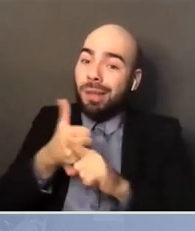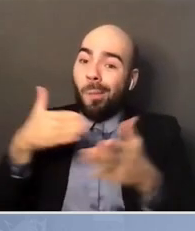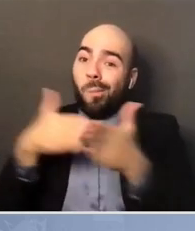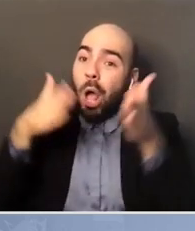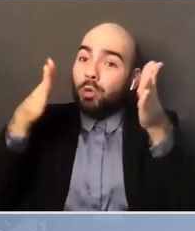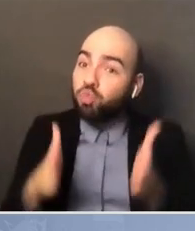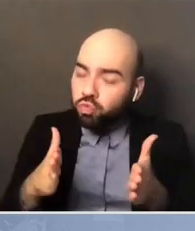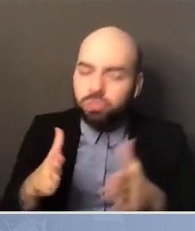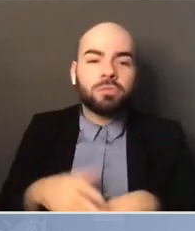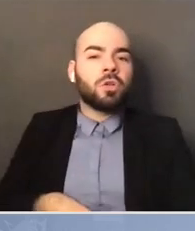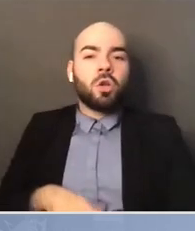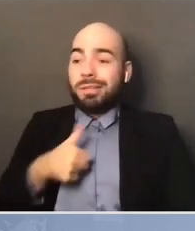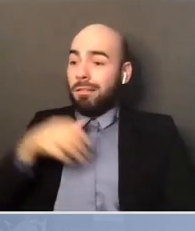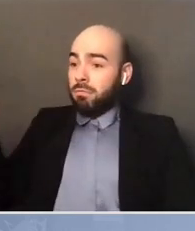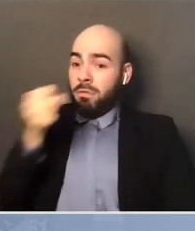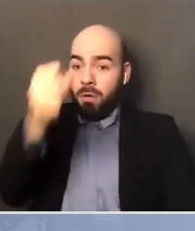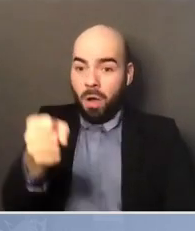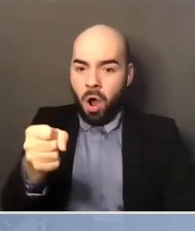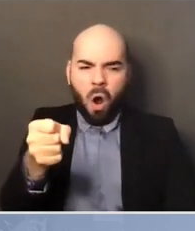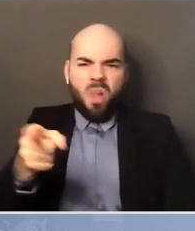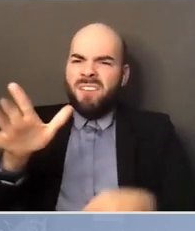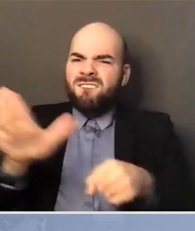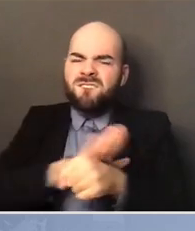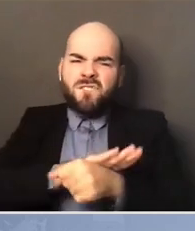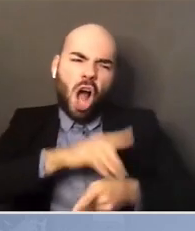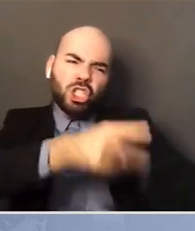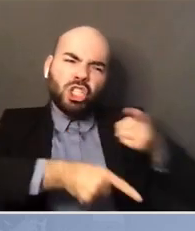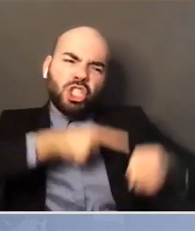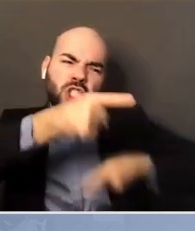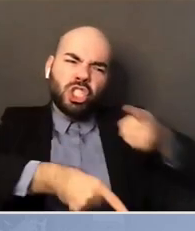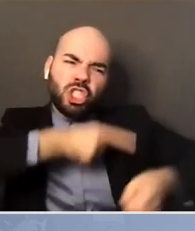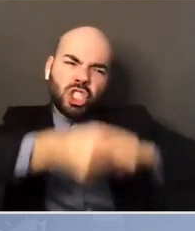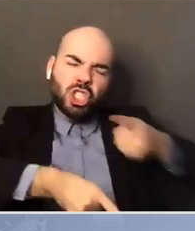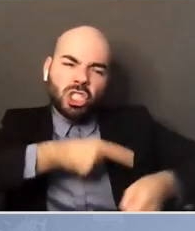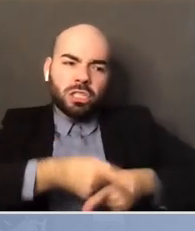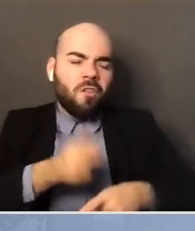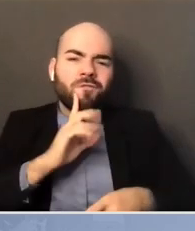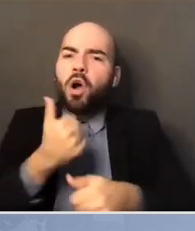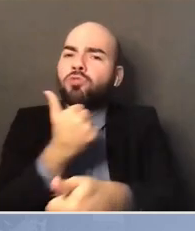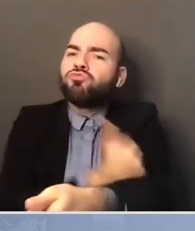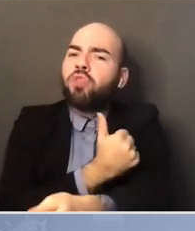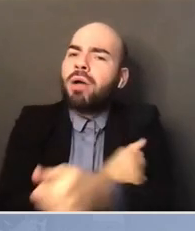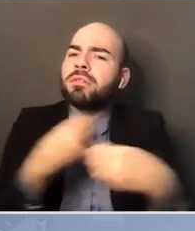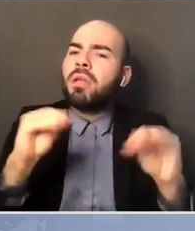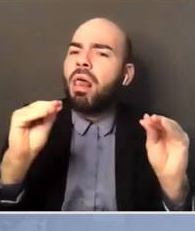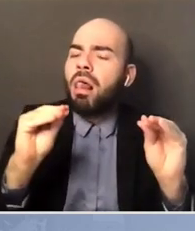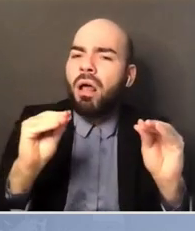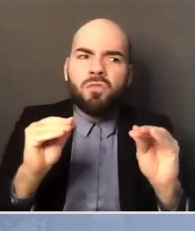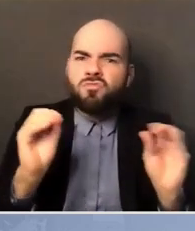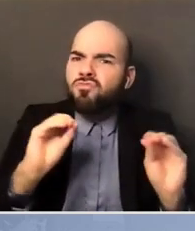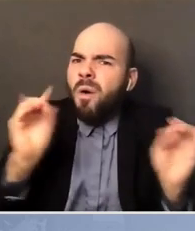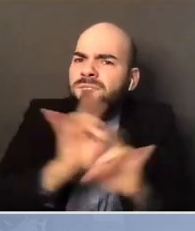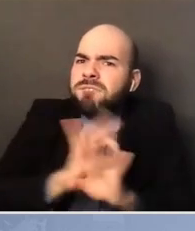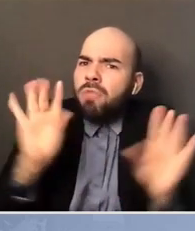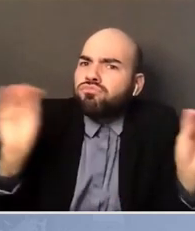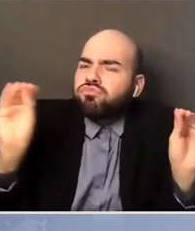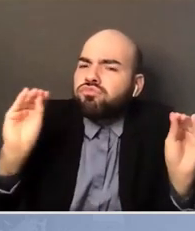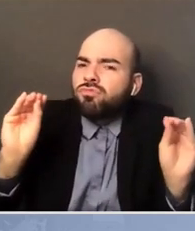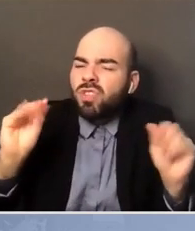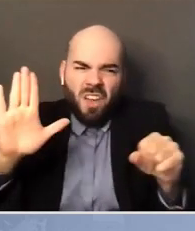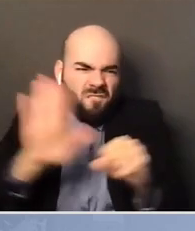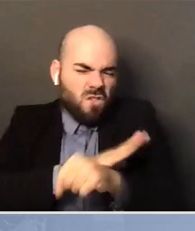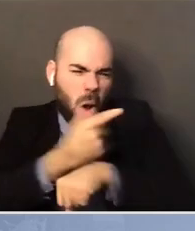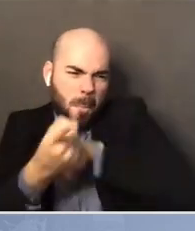on a nonviolent drug charge. But instead, we said, look, the guidelines are three people